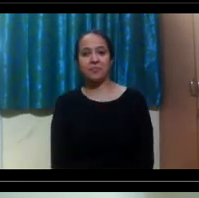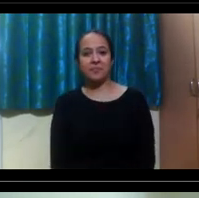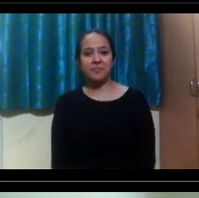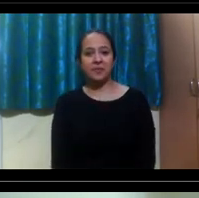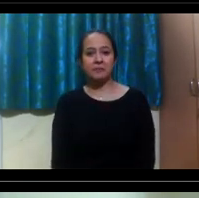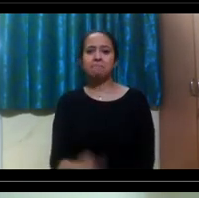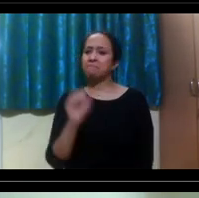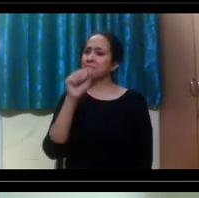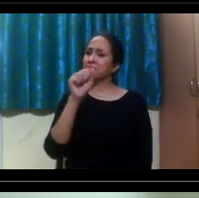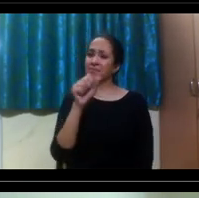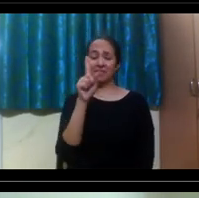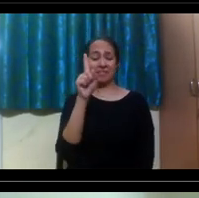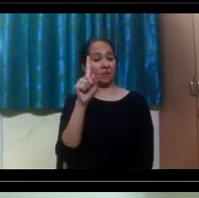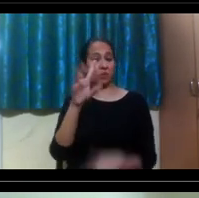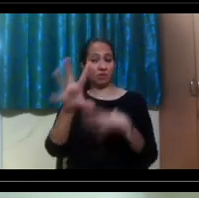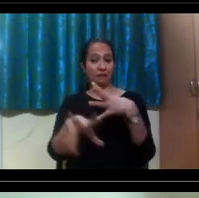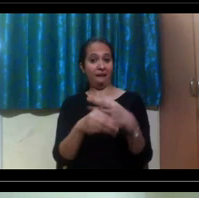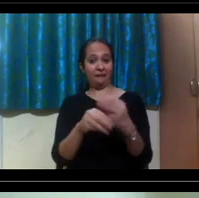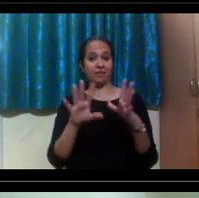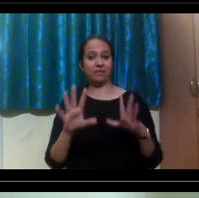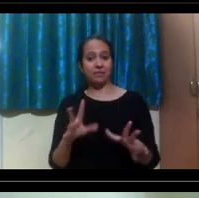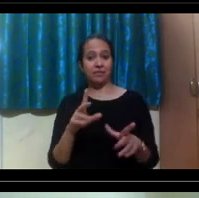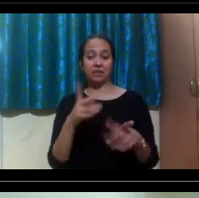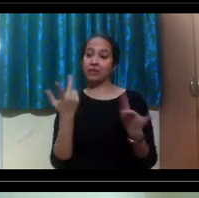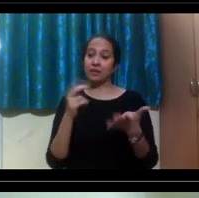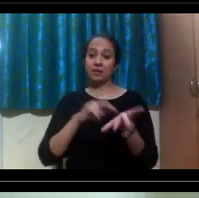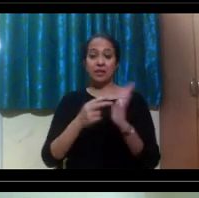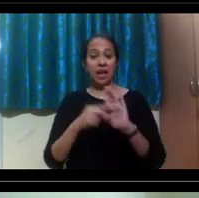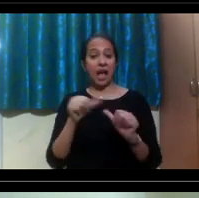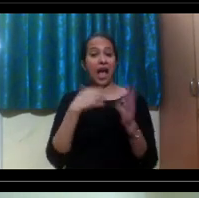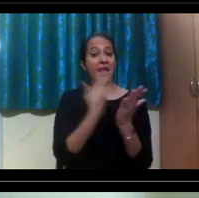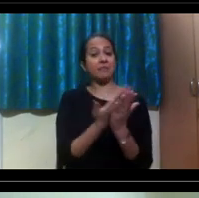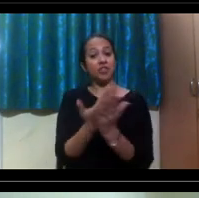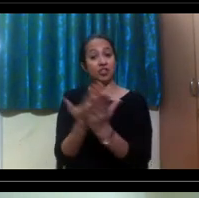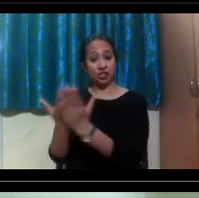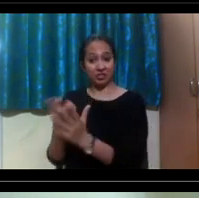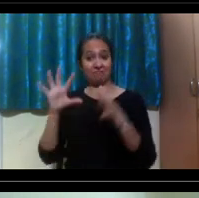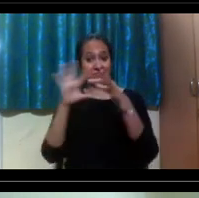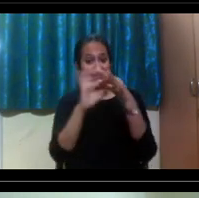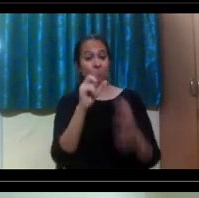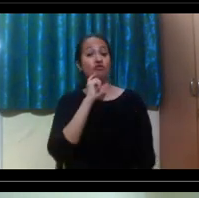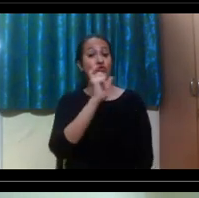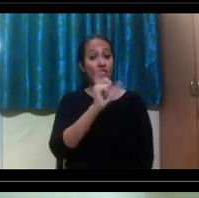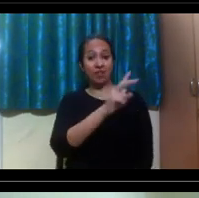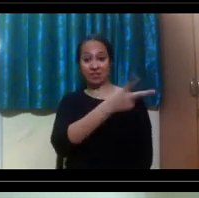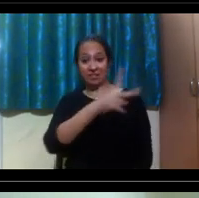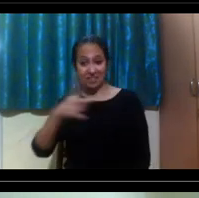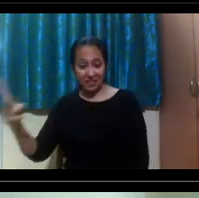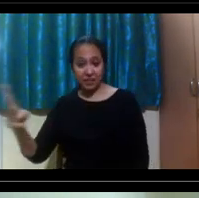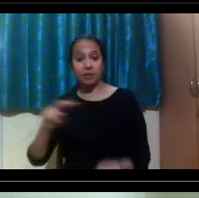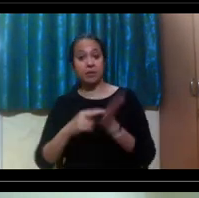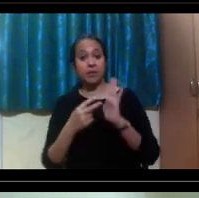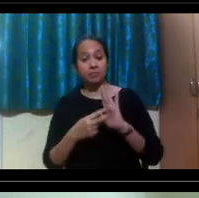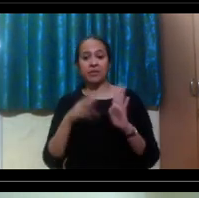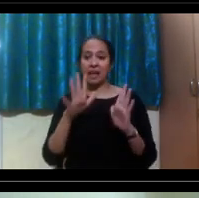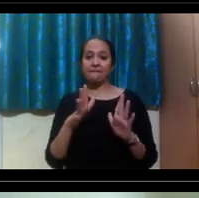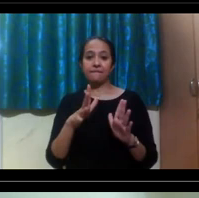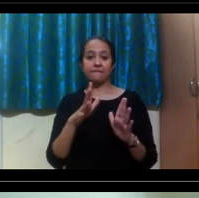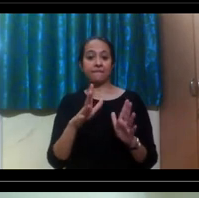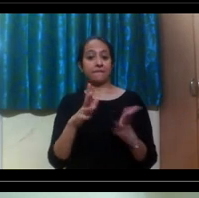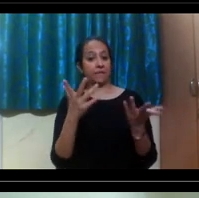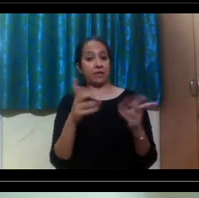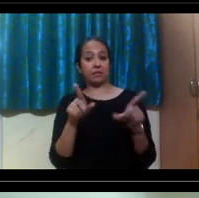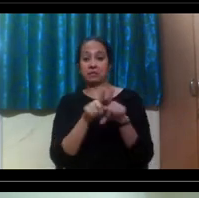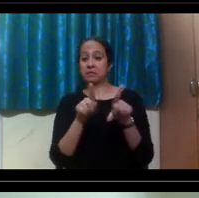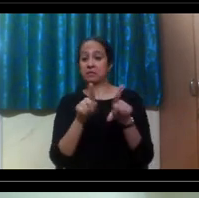Yeah. The only thing I would add is that, um, when it comes to admissions to university, the credentialing and the requirements to get into that said university is the